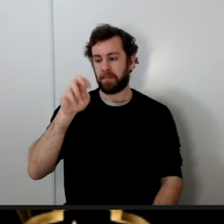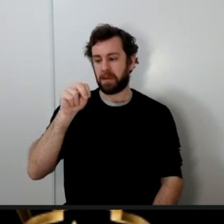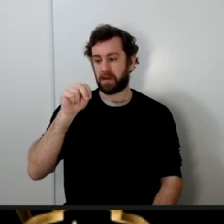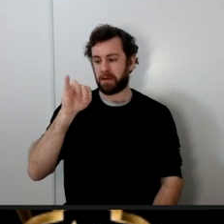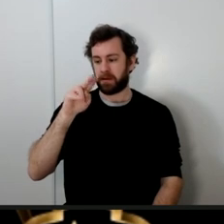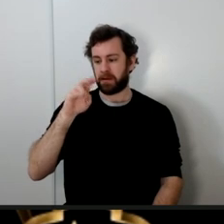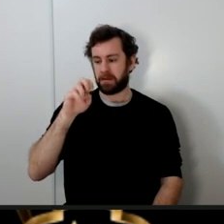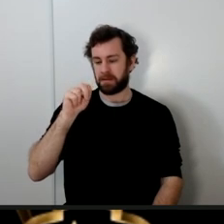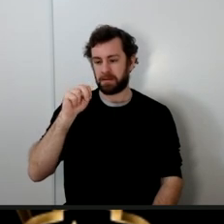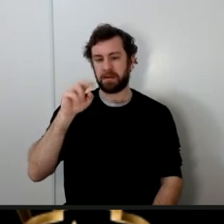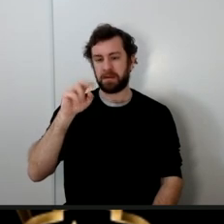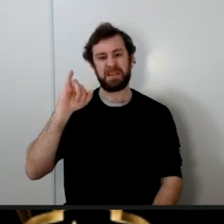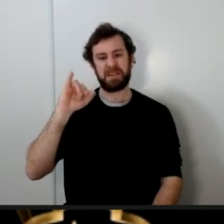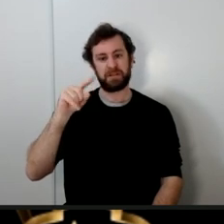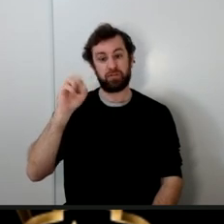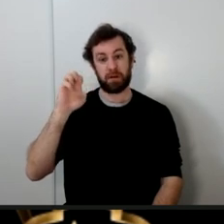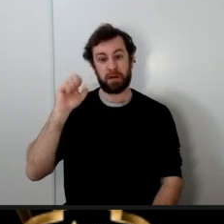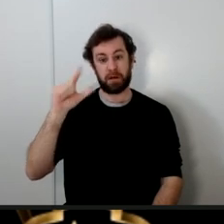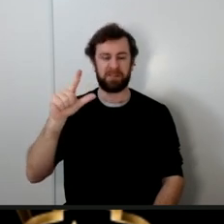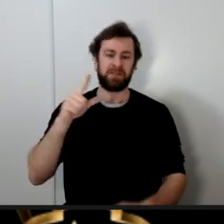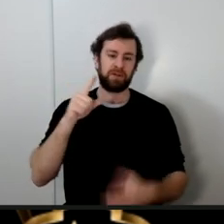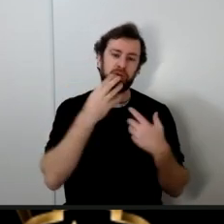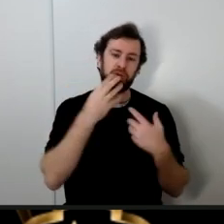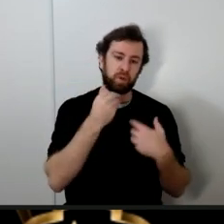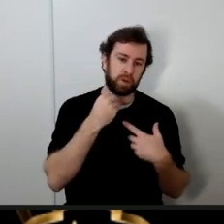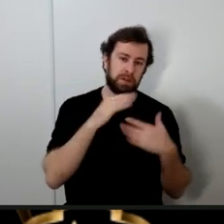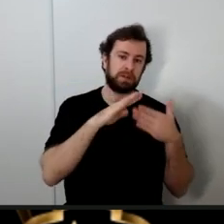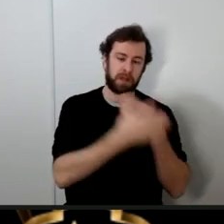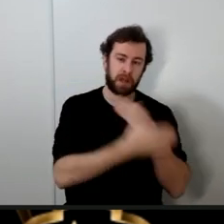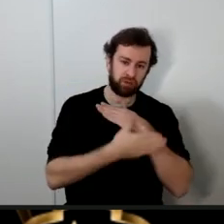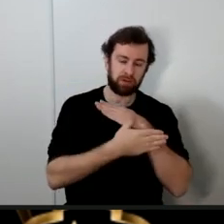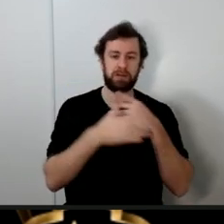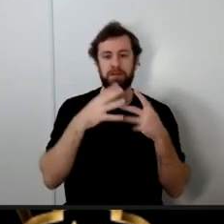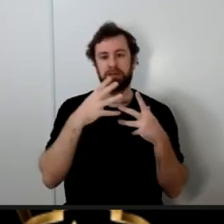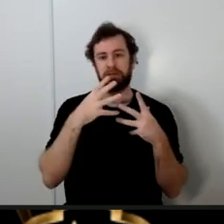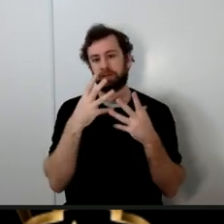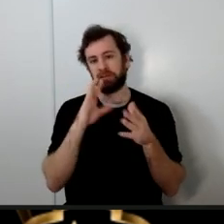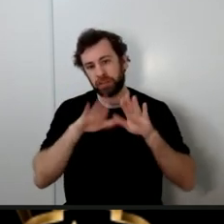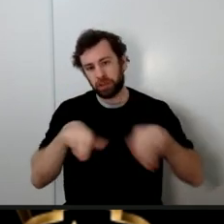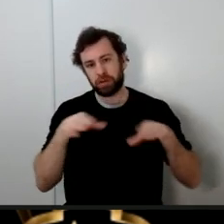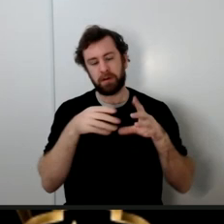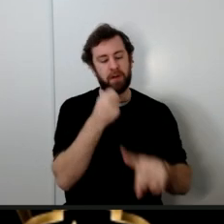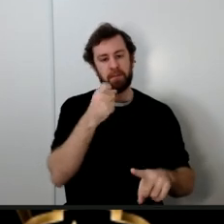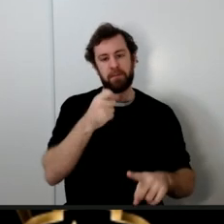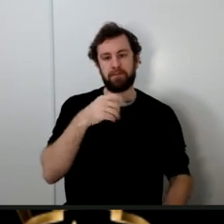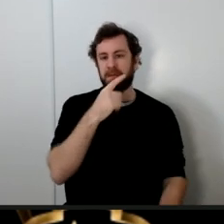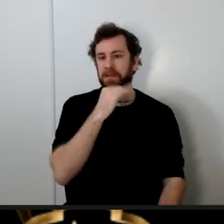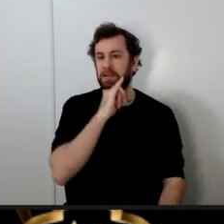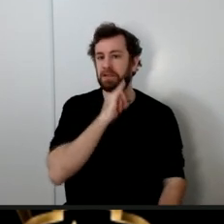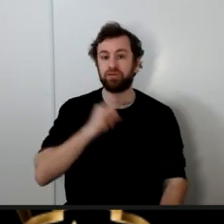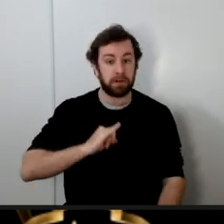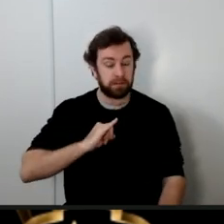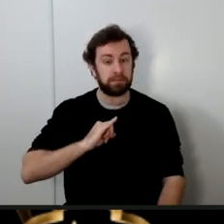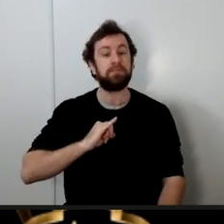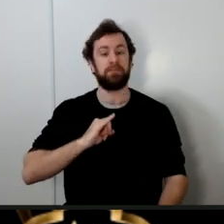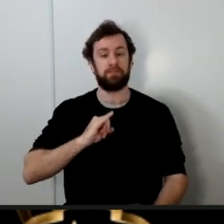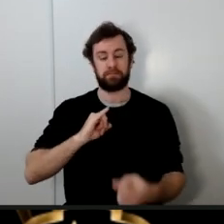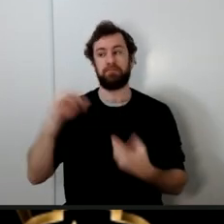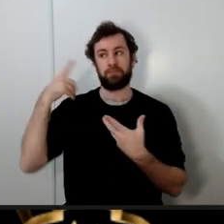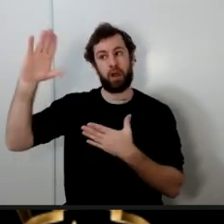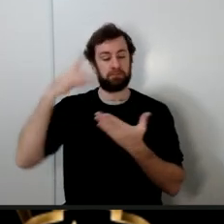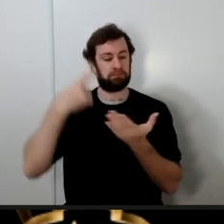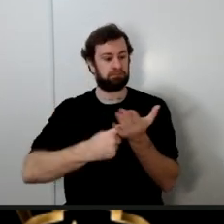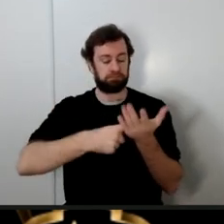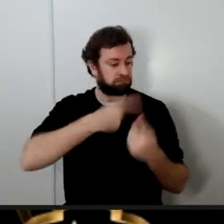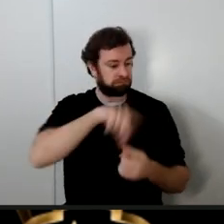Israel the Jewish nation the children of Israel God praises them in the Holy Quran Allah states in